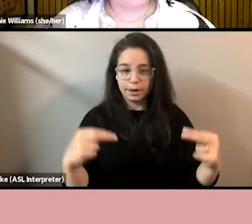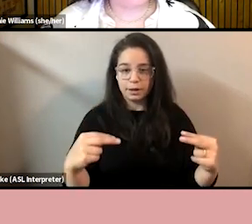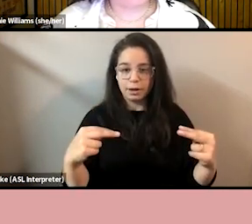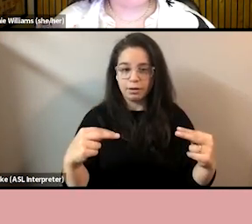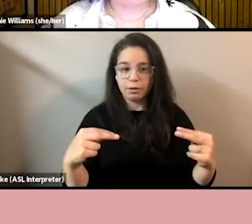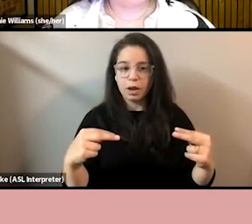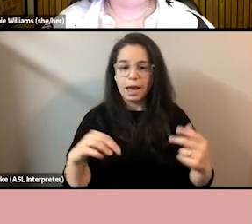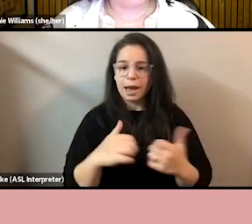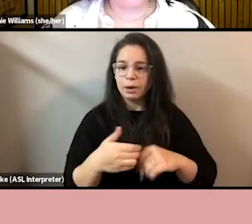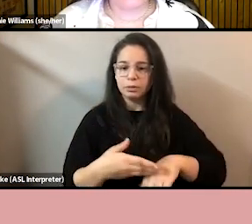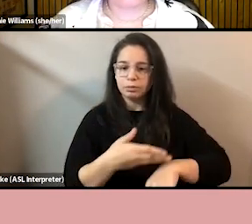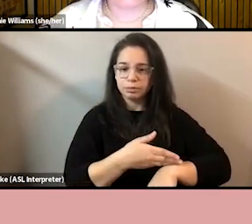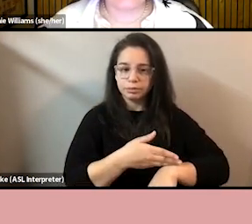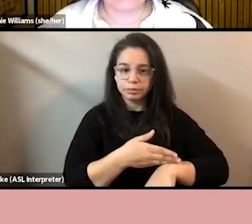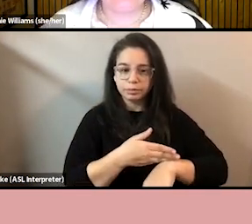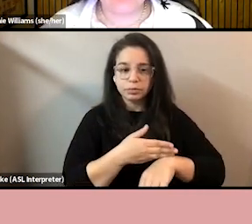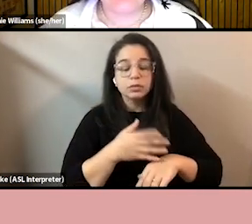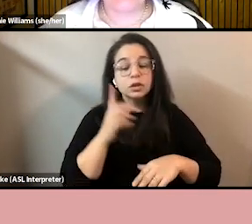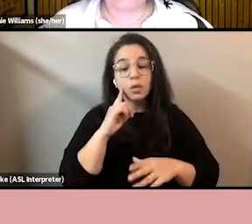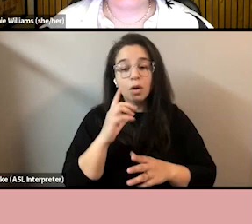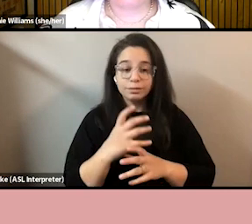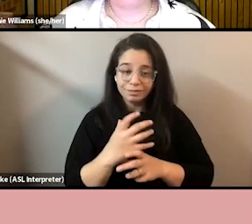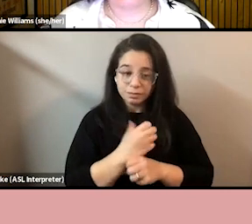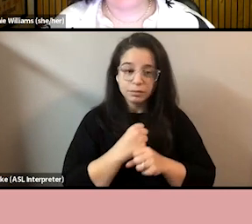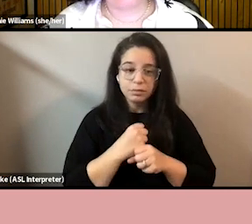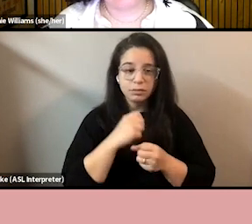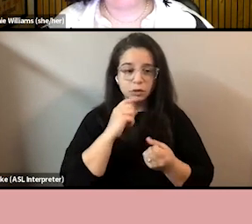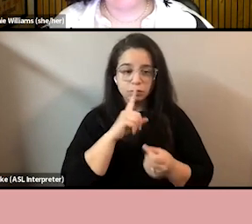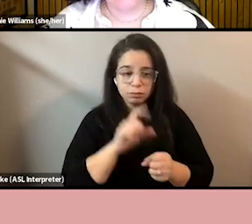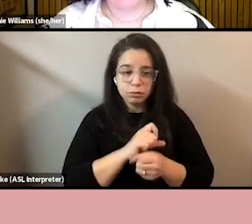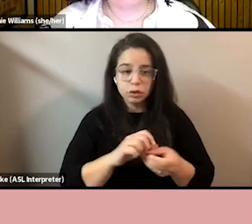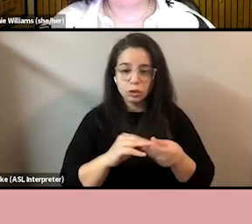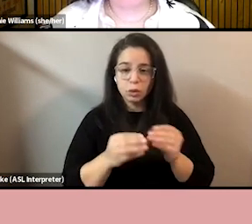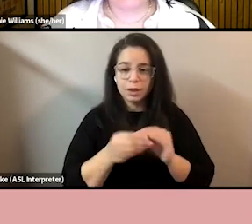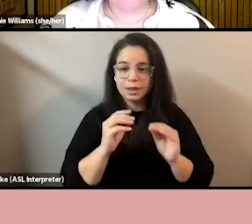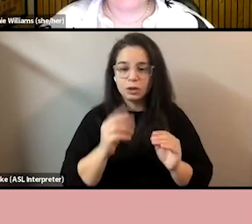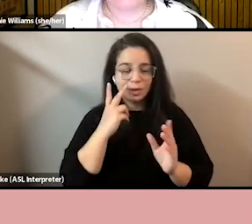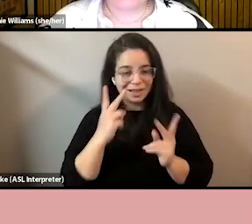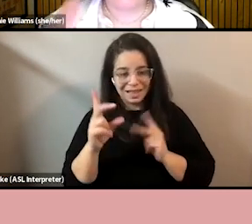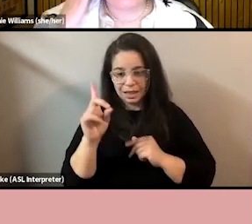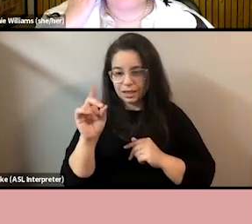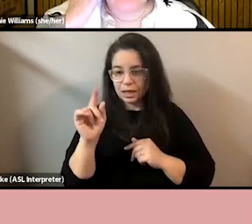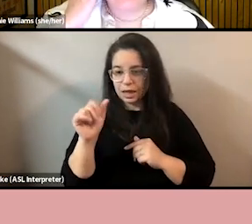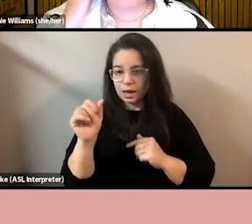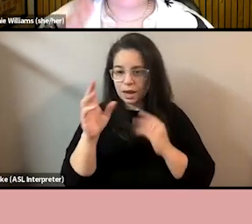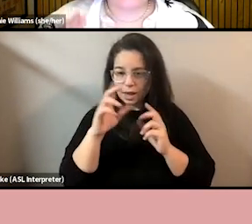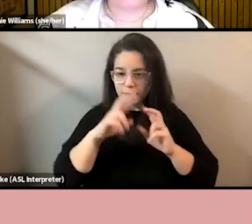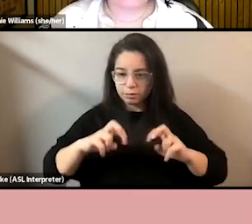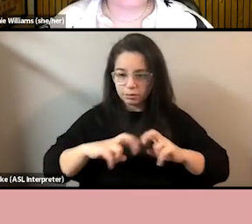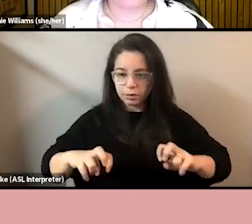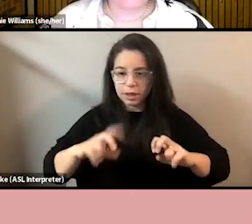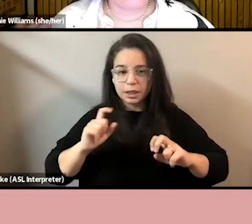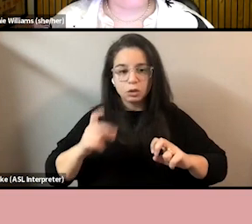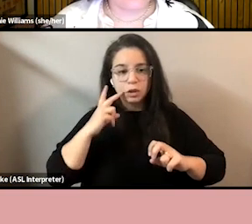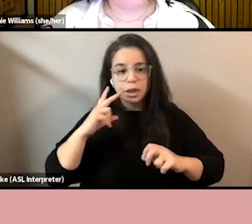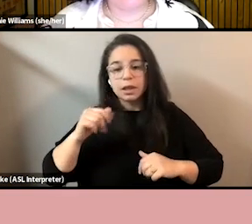To get the real stories, we need to dig deeper into the data that is available. We need to split median salaries by race as well as